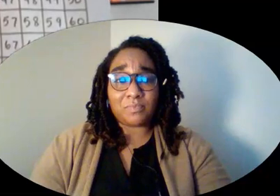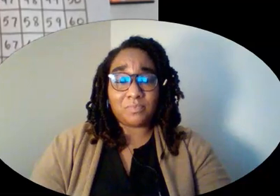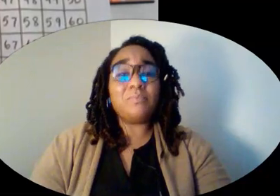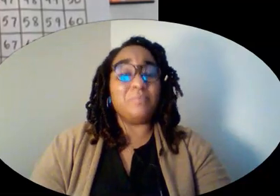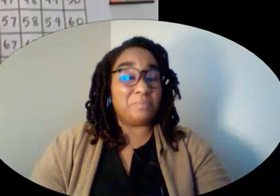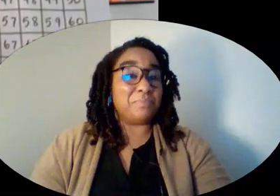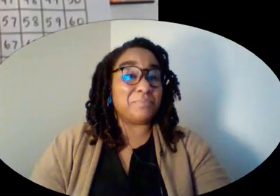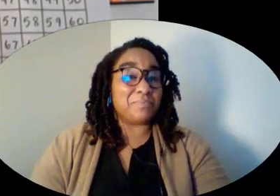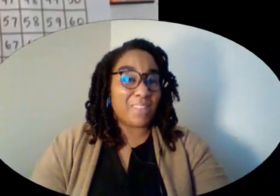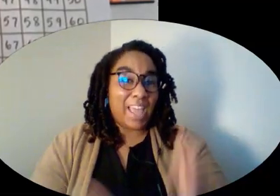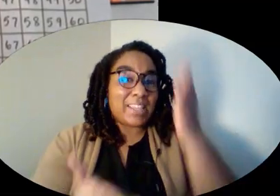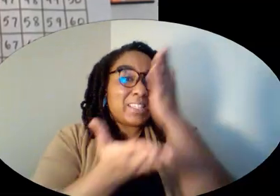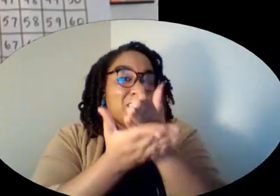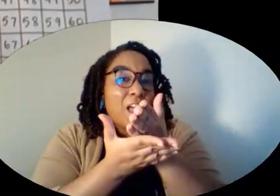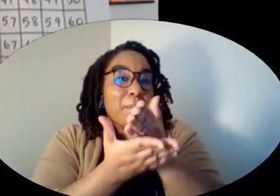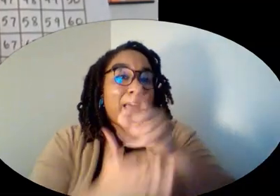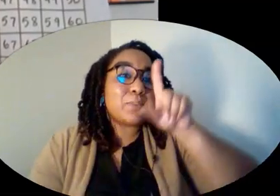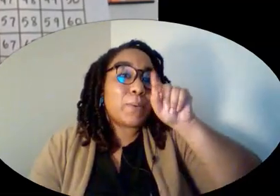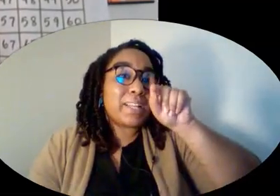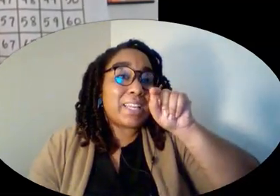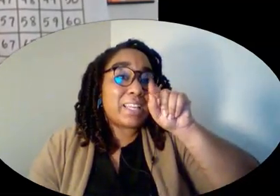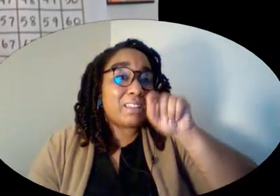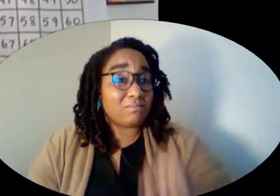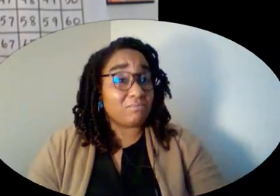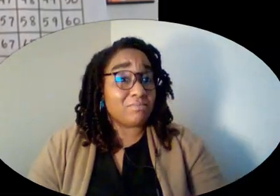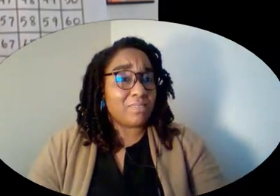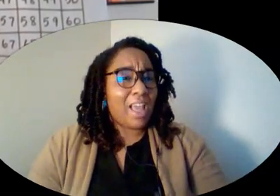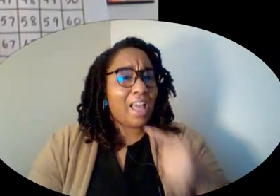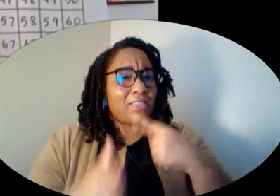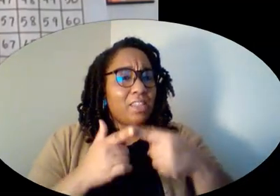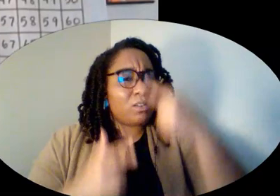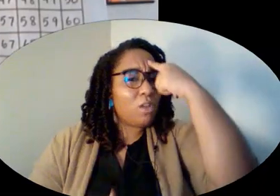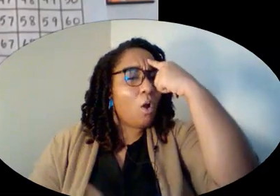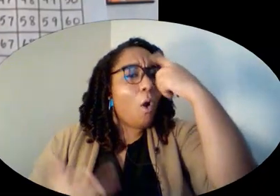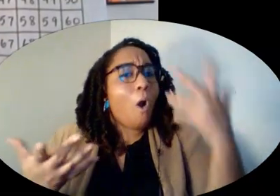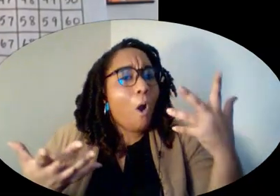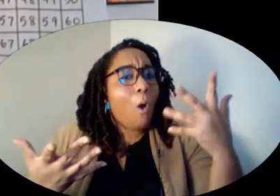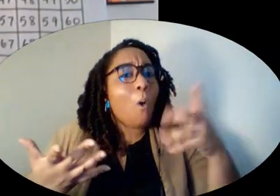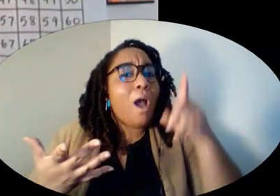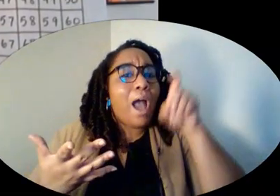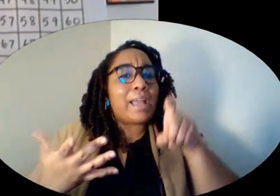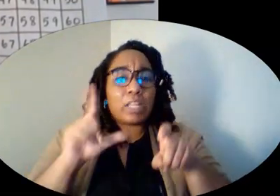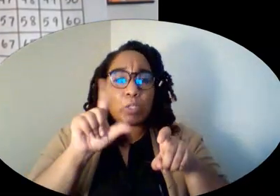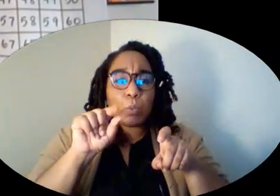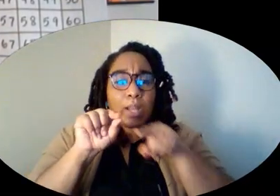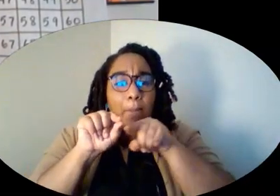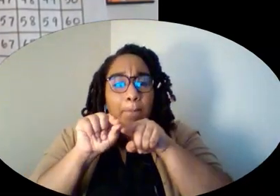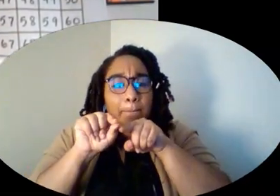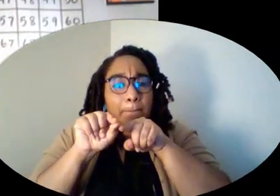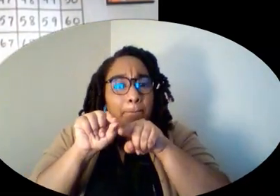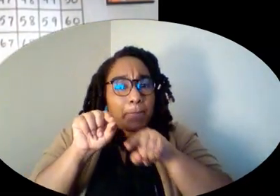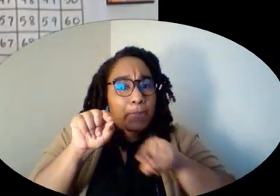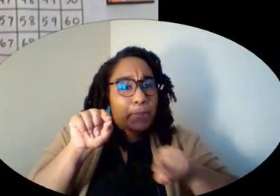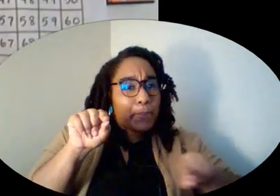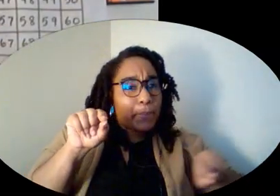and get to 20. And then you're like, Oh, I just have to get to 29. And that's just